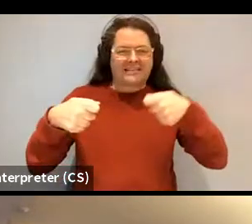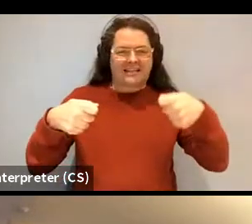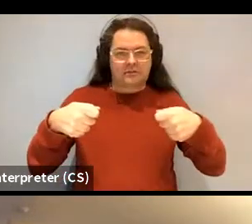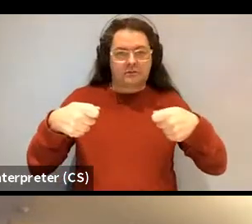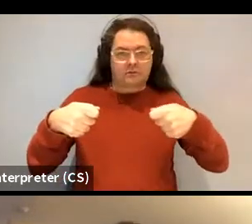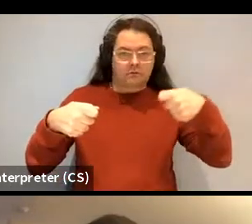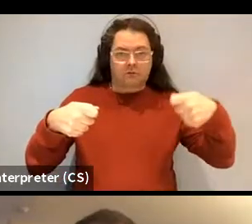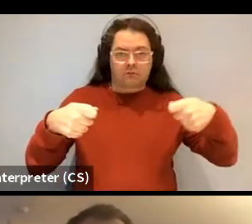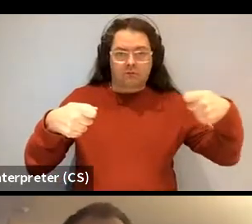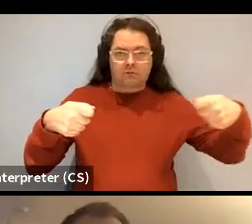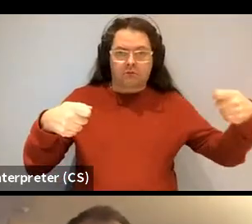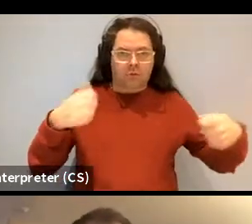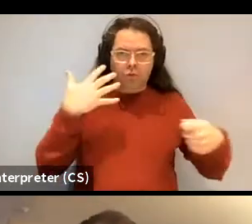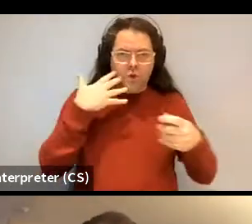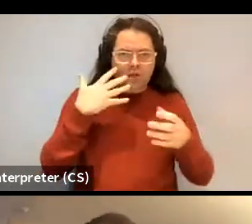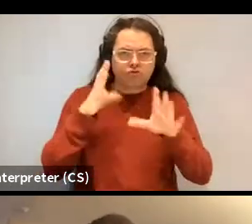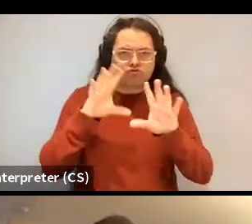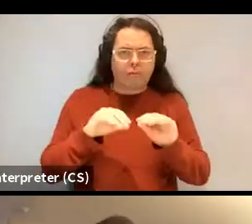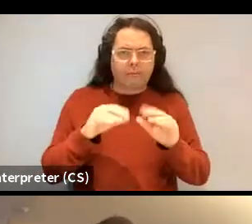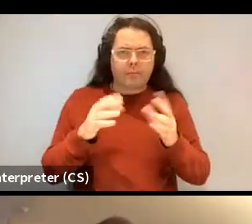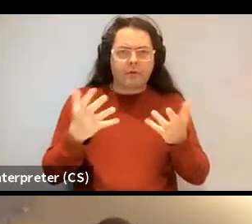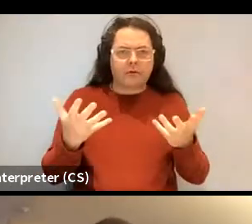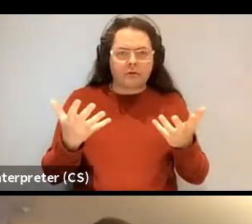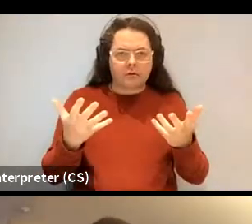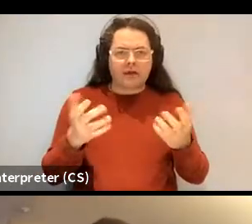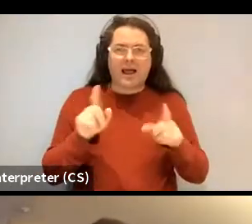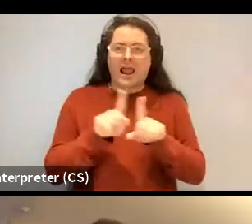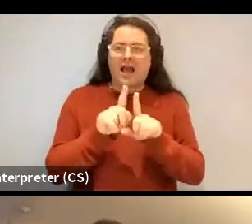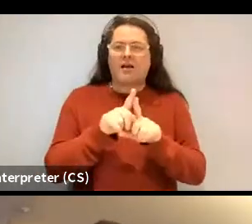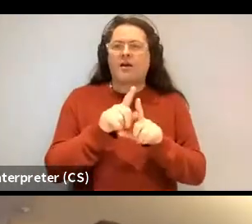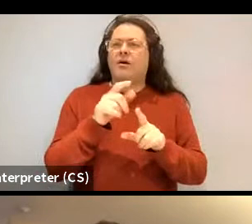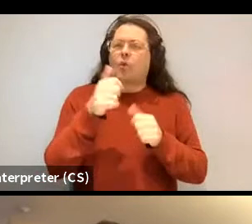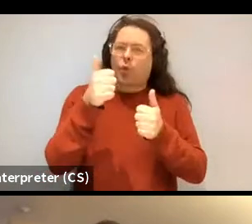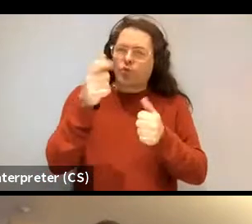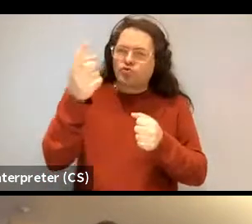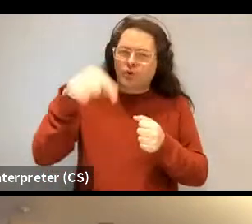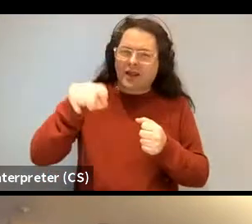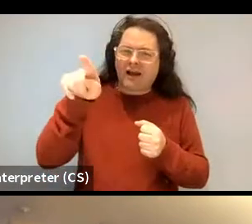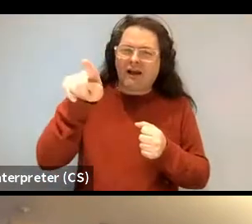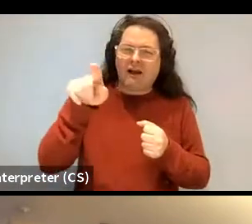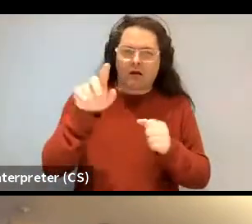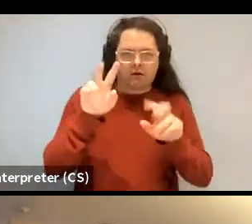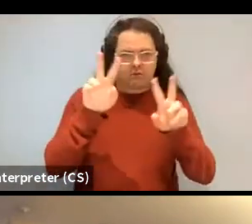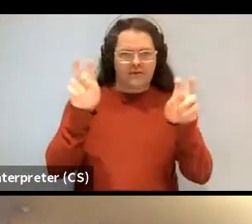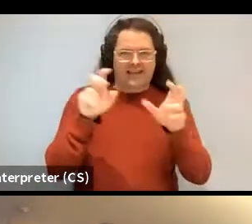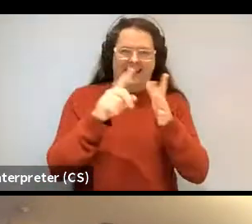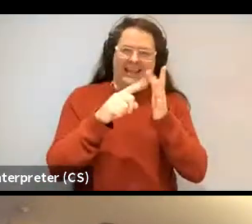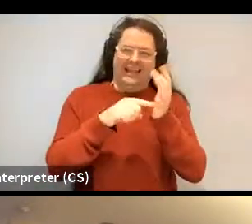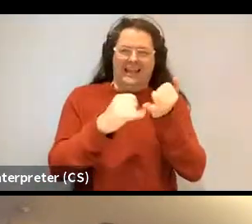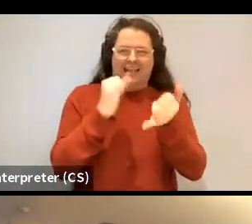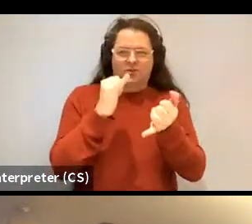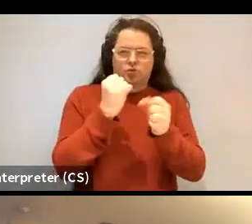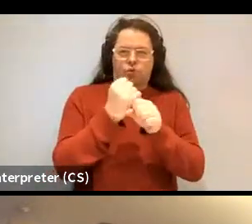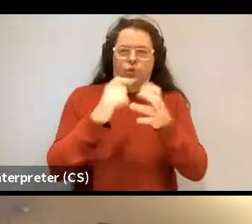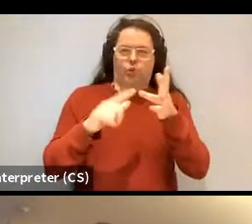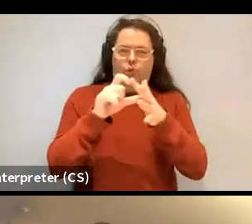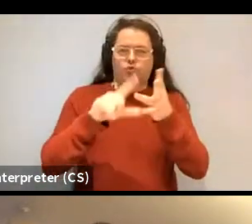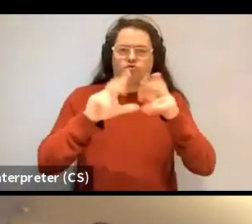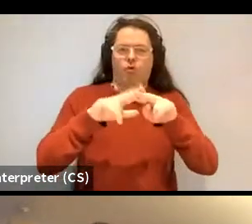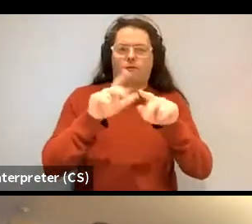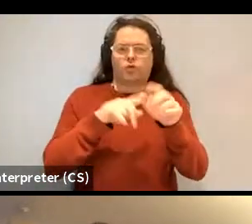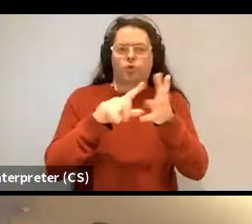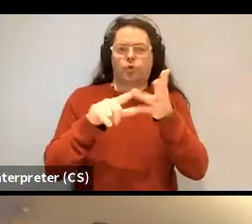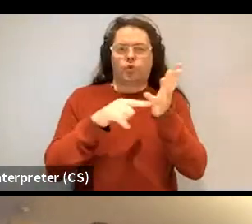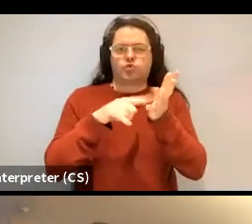example I had in mind was your, if it's good of you to be here type cases. And I was thinking that, um,